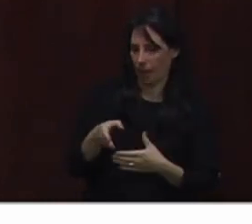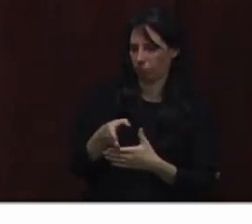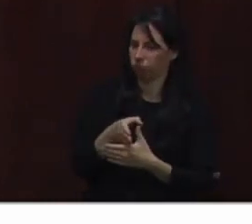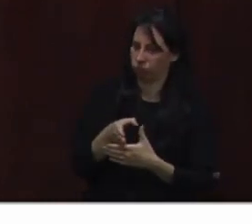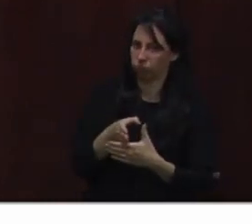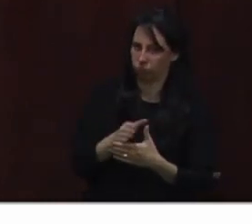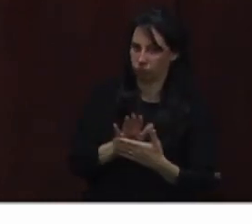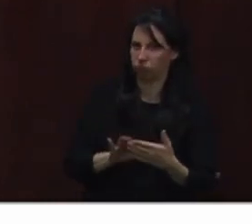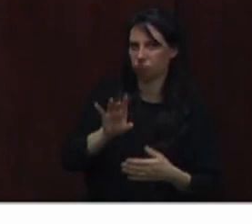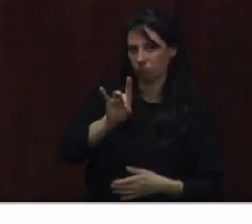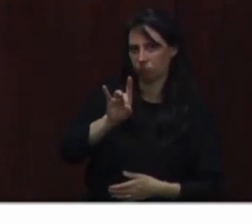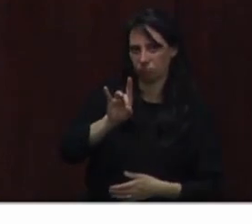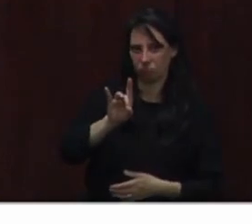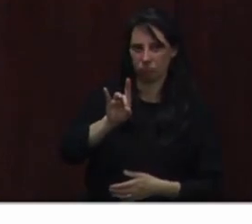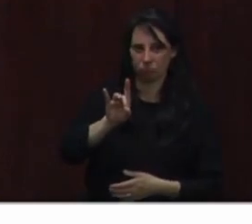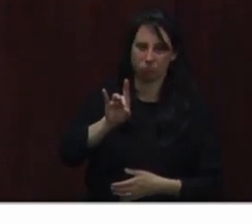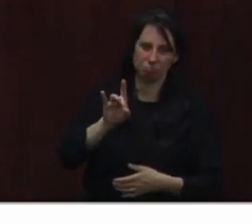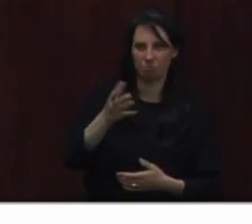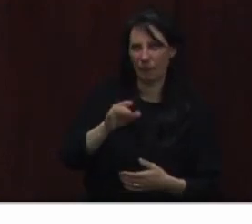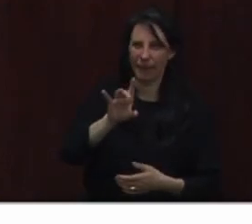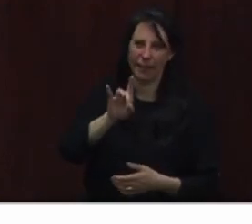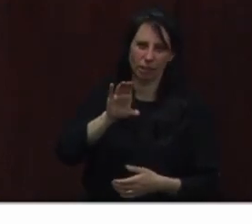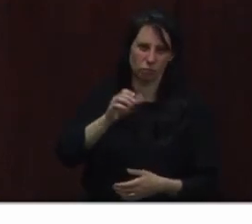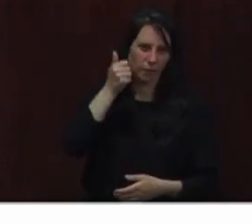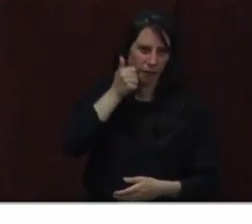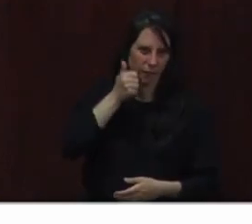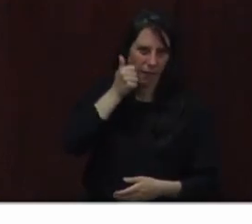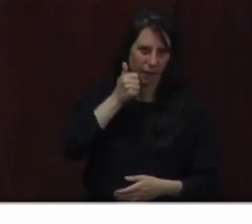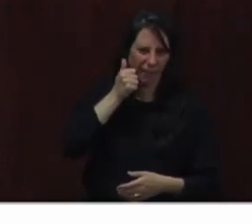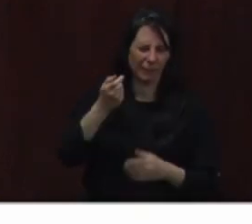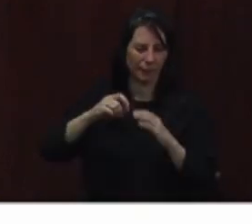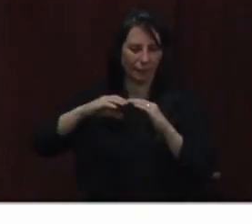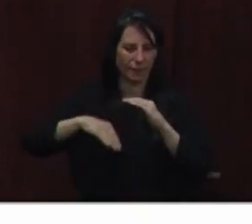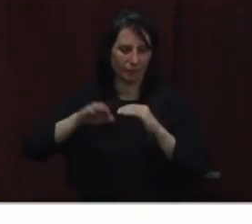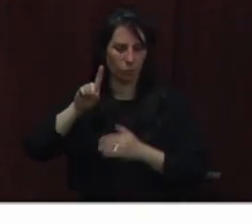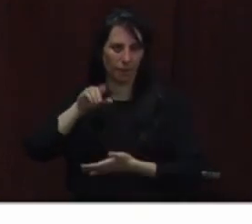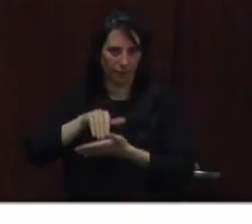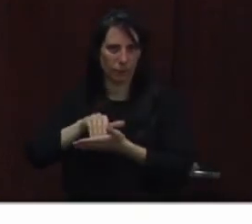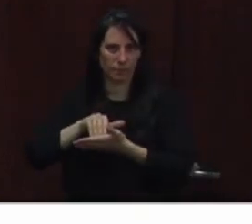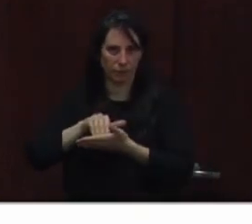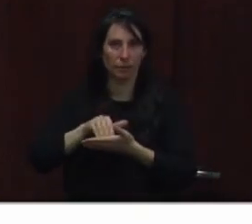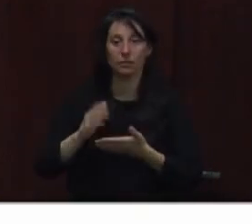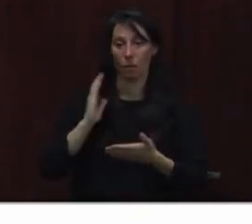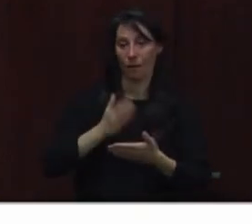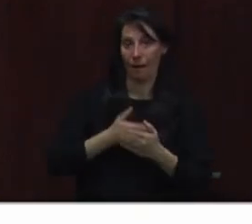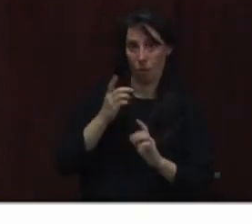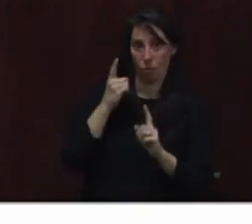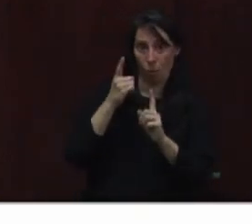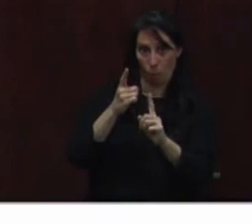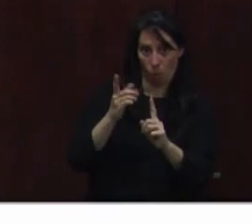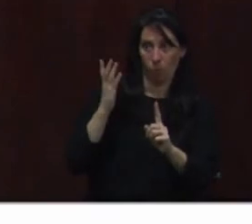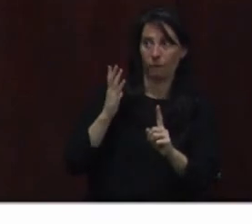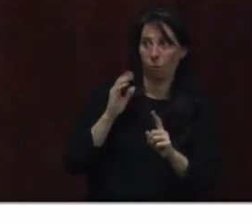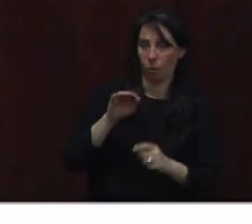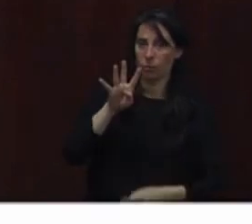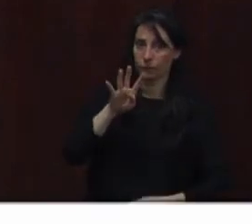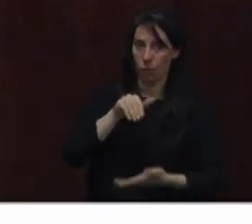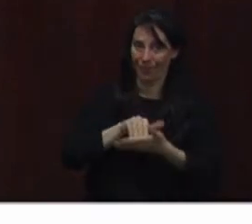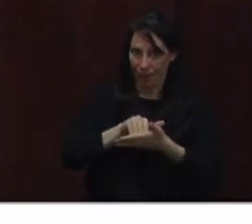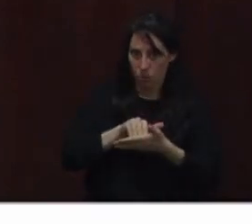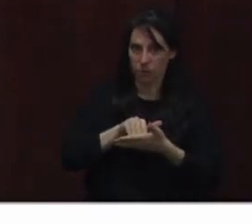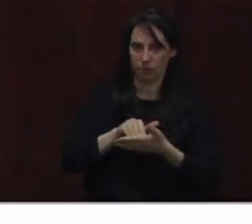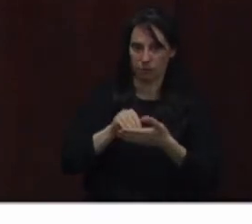than the anticipated 1,000 a day, more about 800 a day, which takes us back to that weekly output of 4,000 a week for that one site,